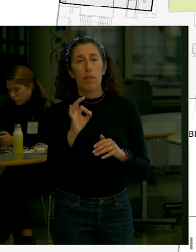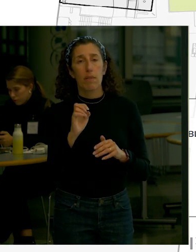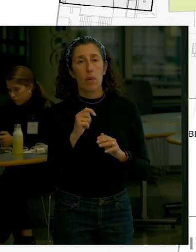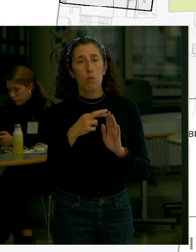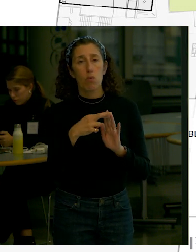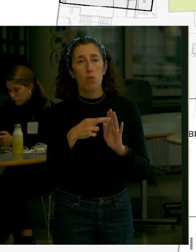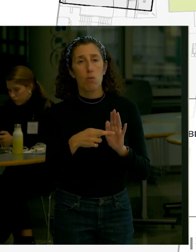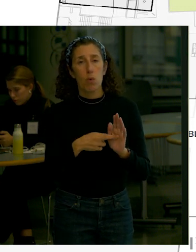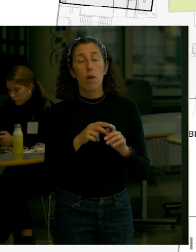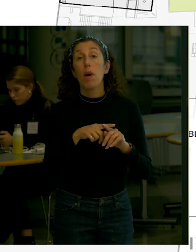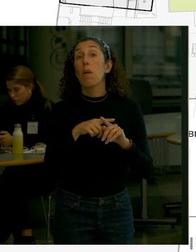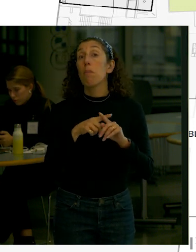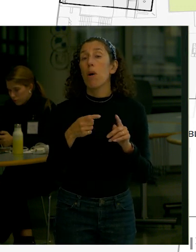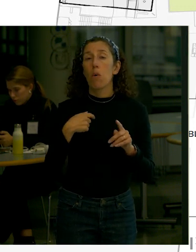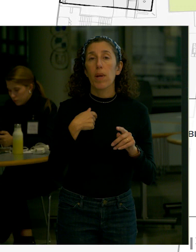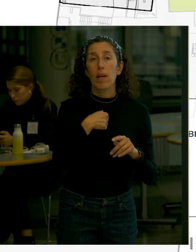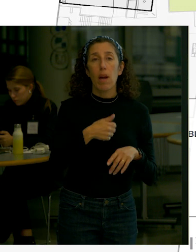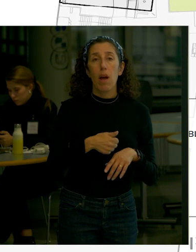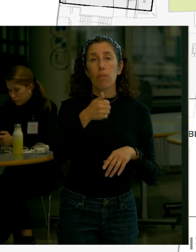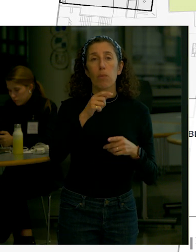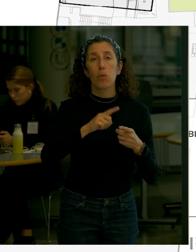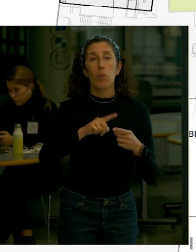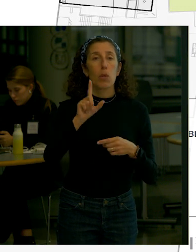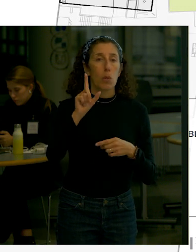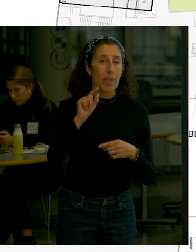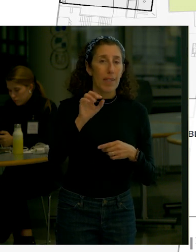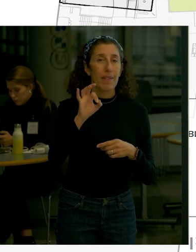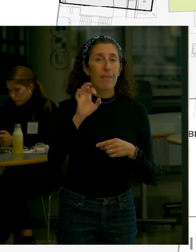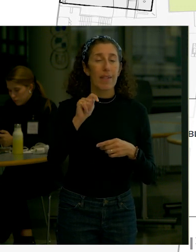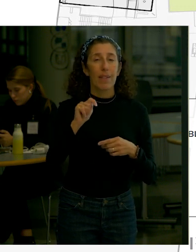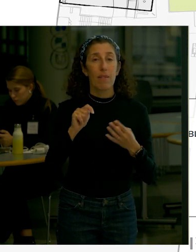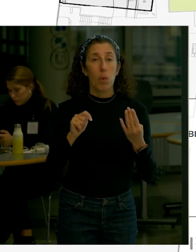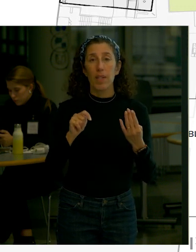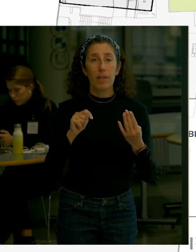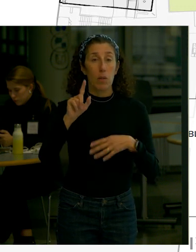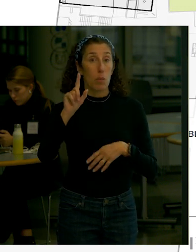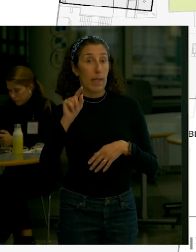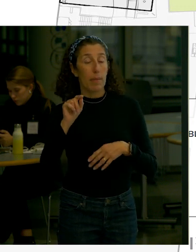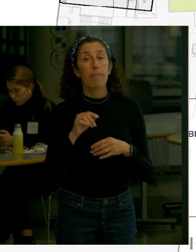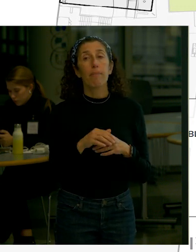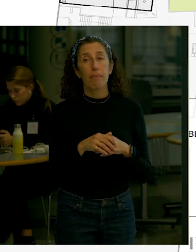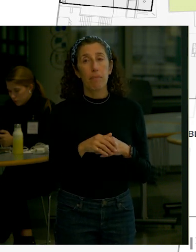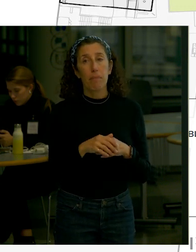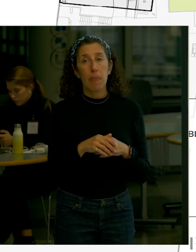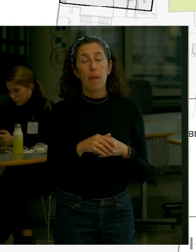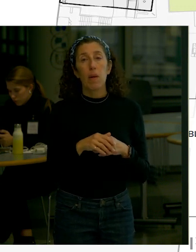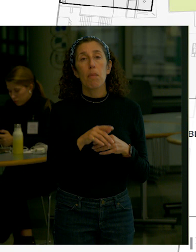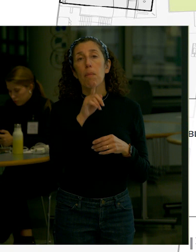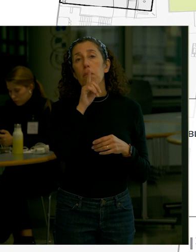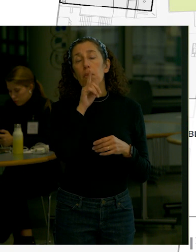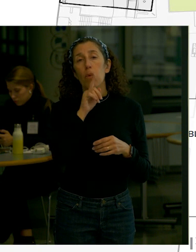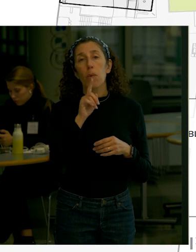that's not enough So we've increased it to 20 feet in most places Except for where you're along the back of the Esplanade And we're preserving